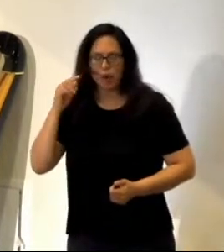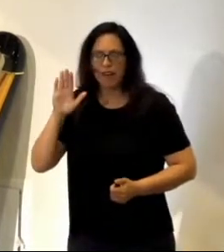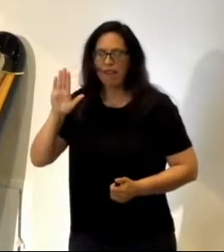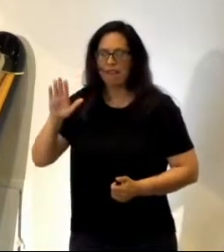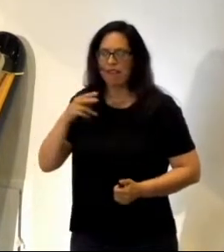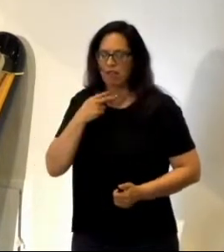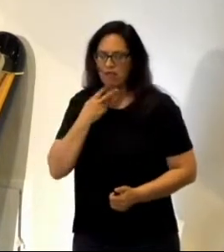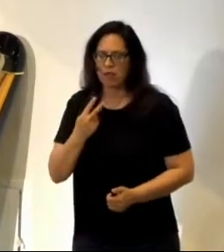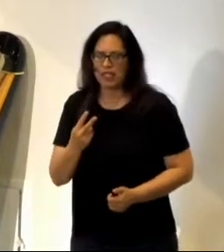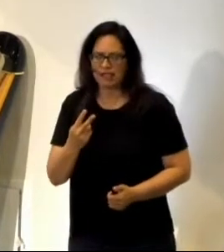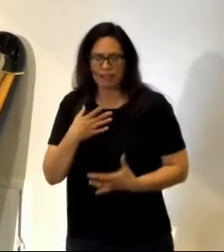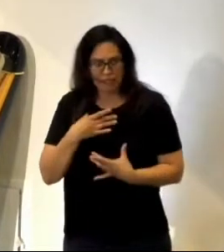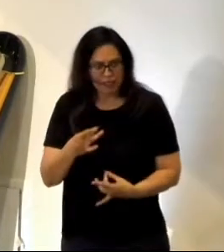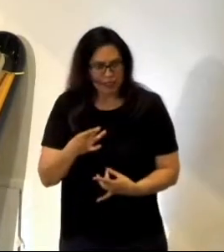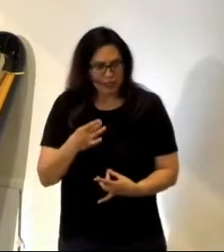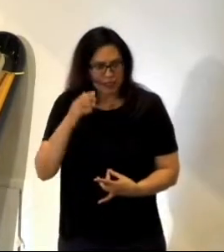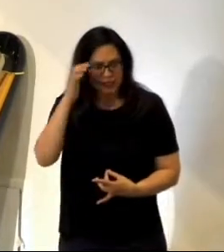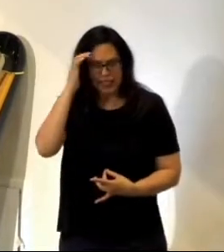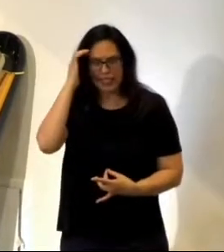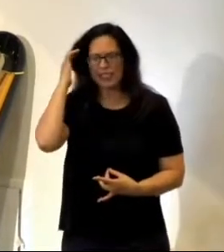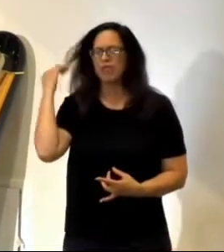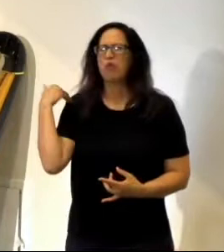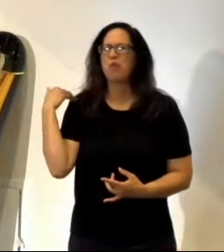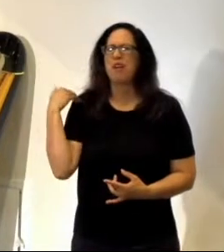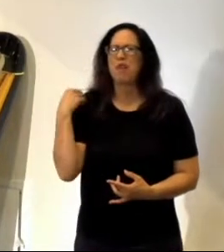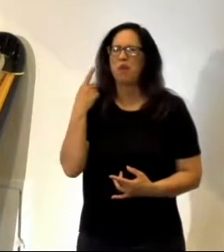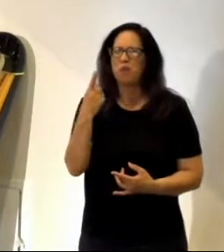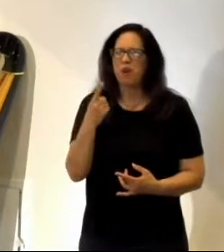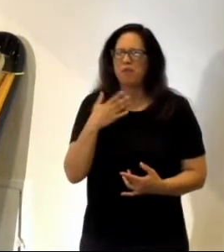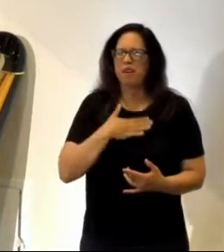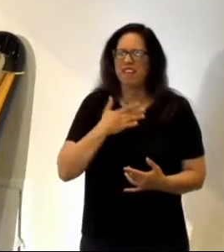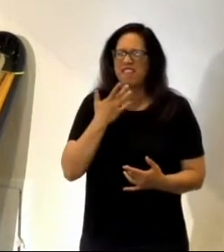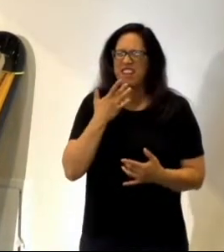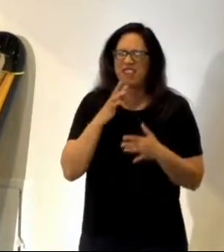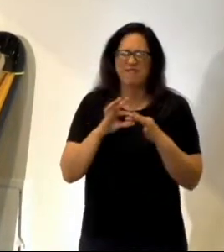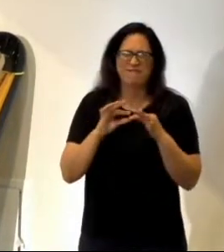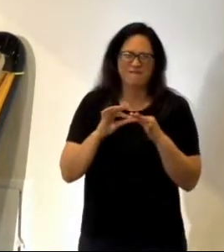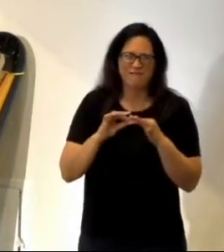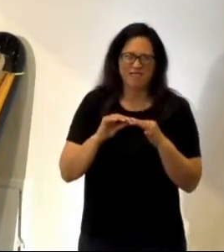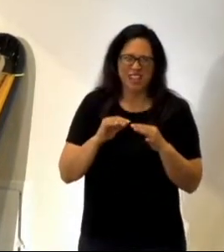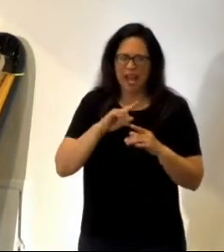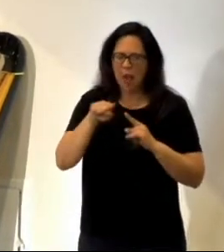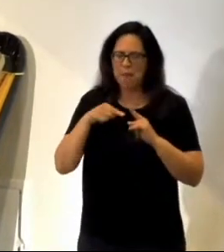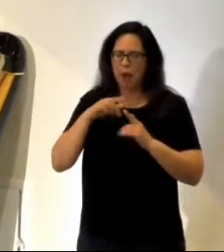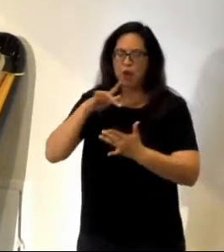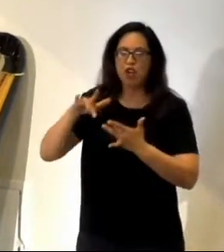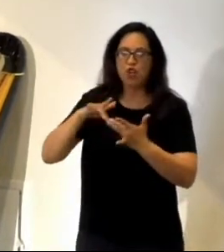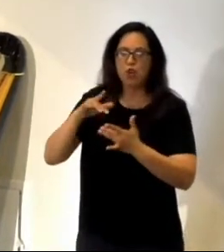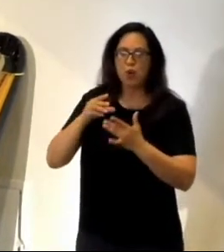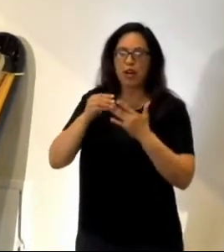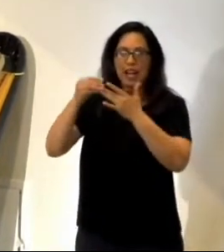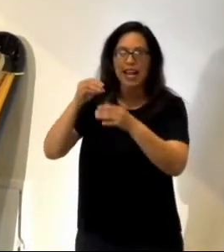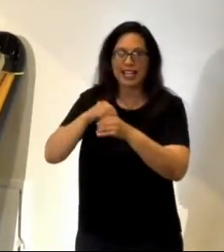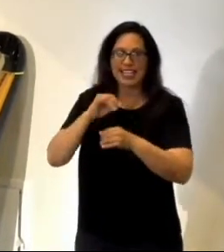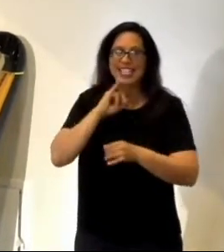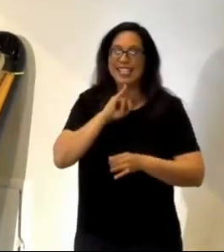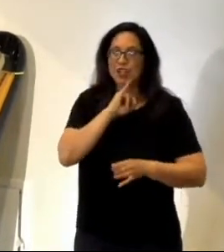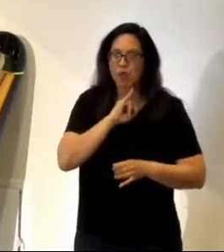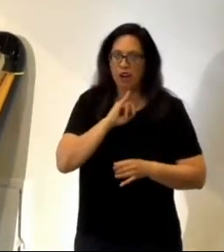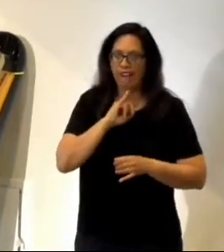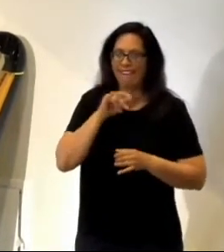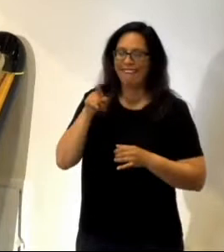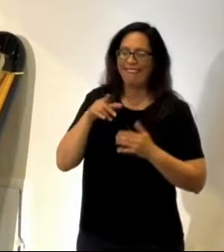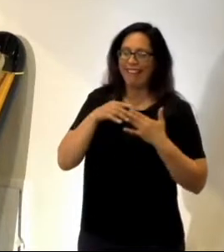interesting? This actually reminds me of one of my favorite anecdotes. It's about a tour guide in Israel who was leading a